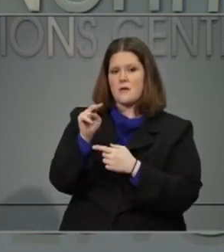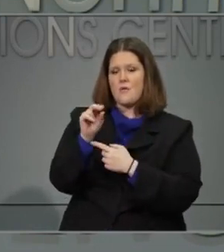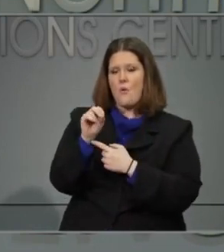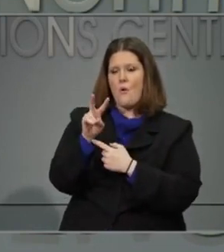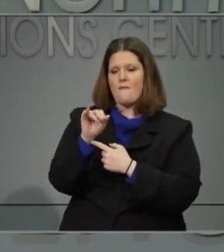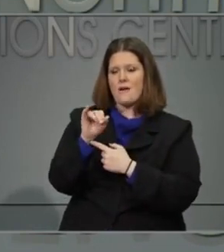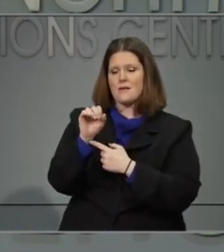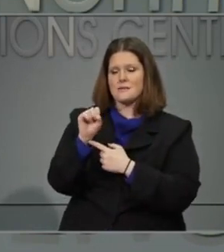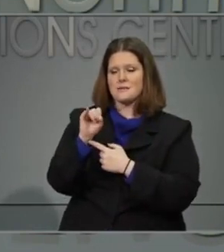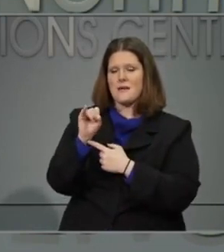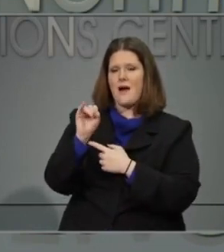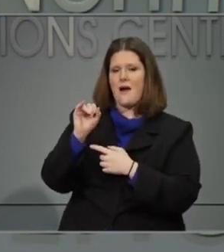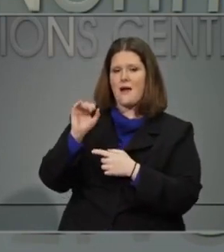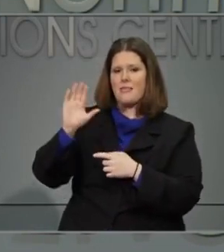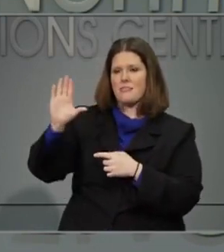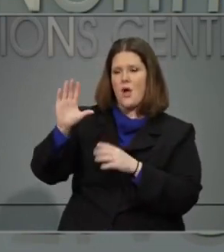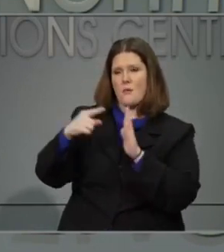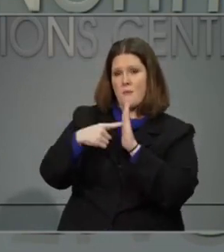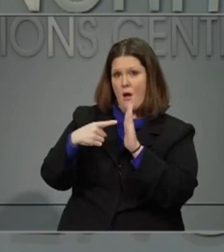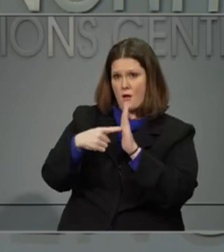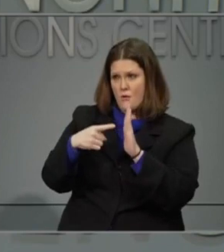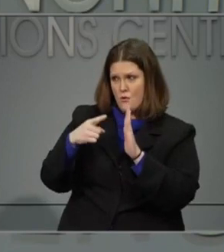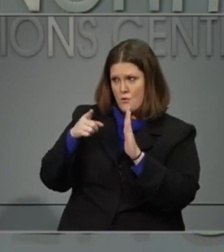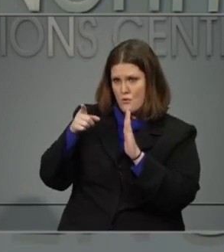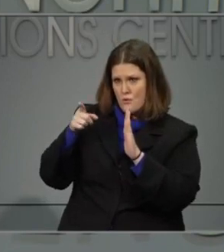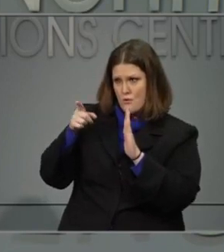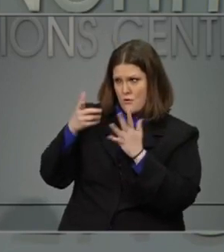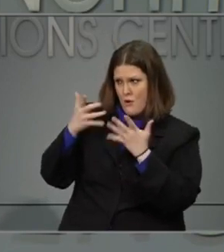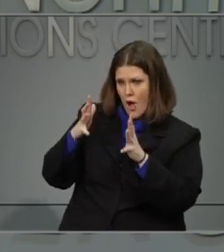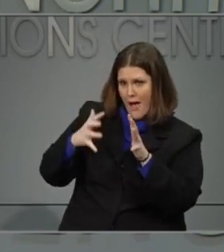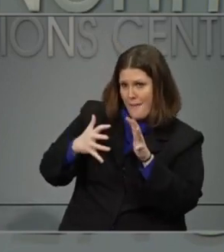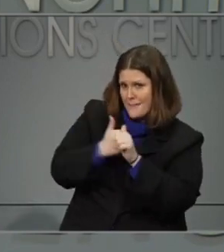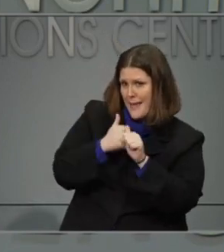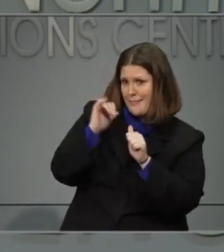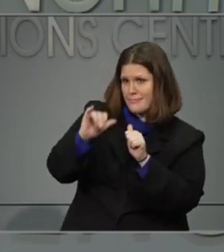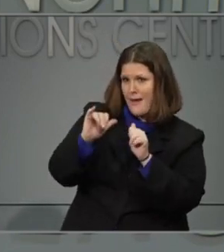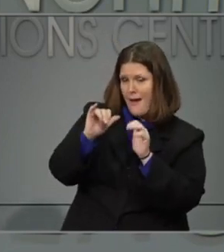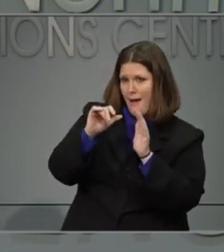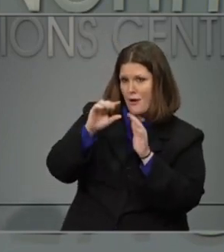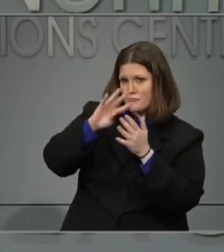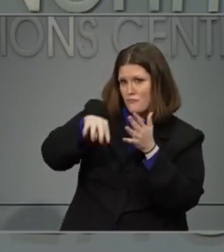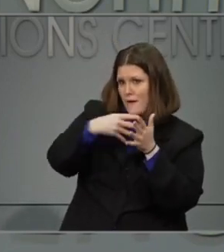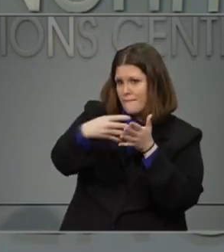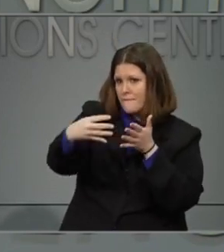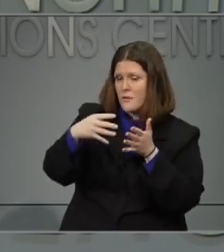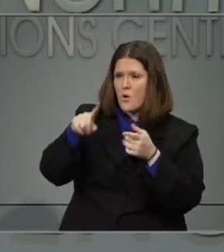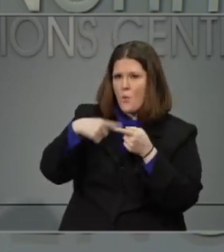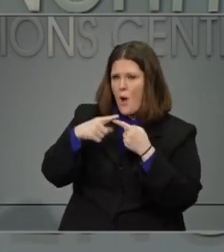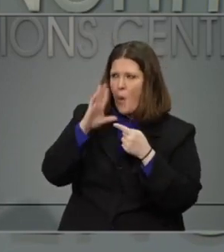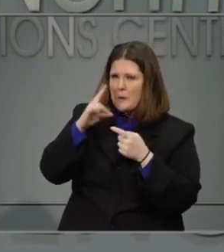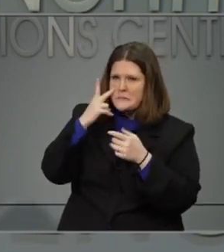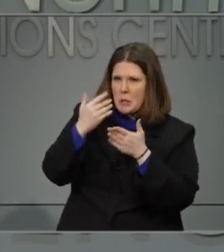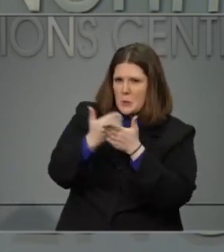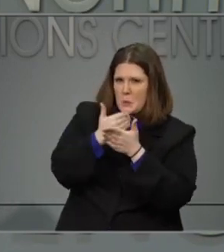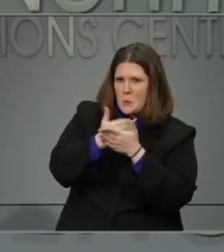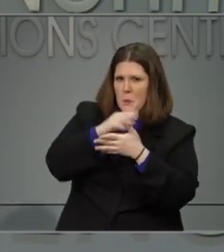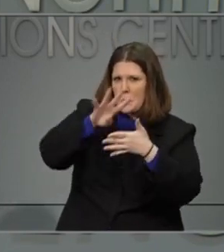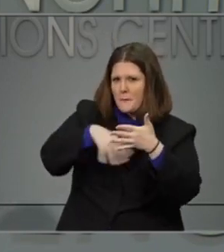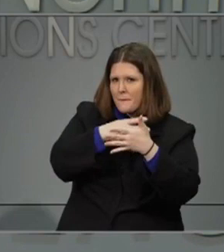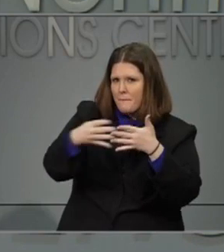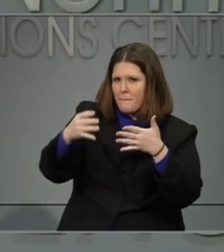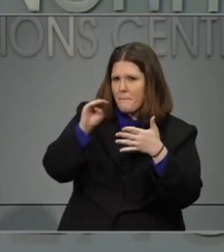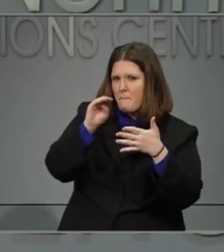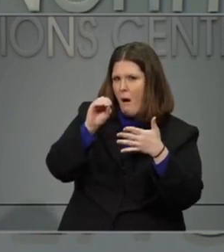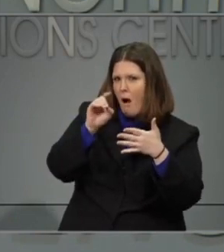through the state a few weeks ago. Has that been updated and if so when will we see that new modeling and what exactly